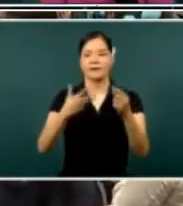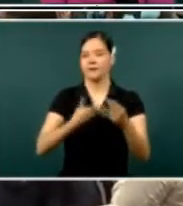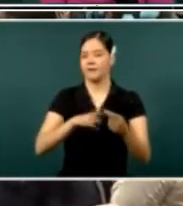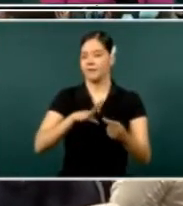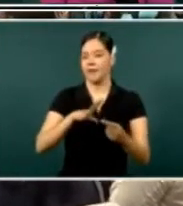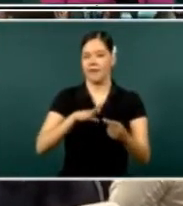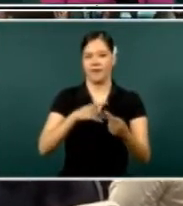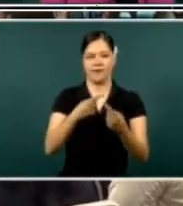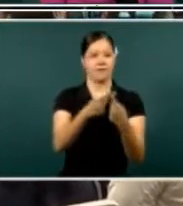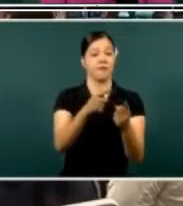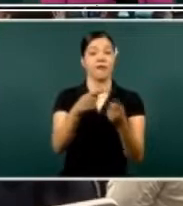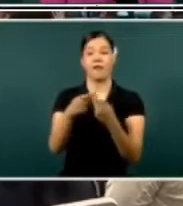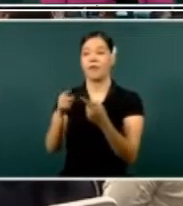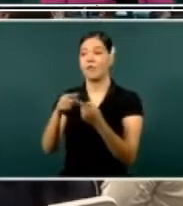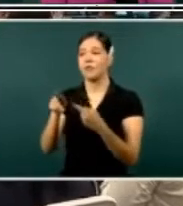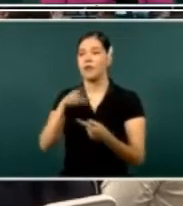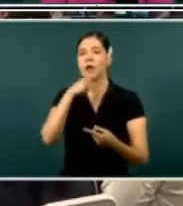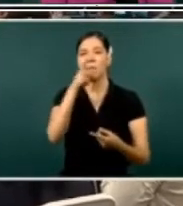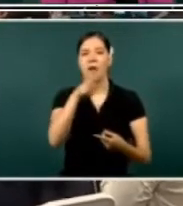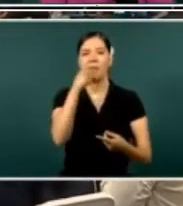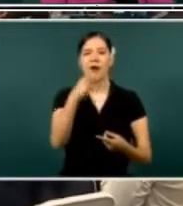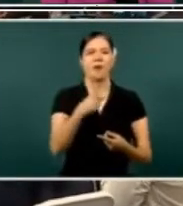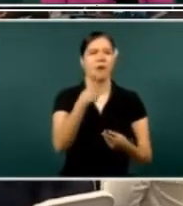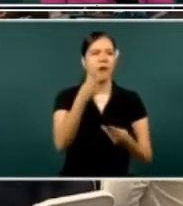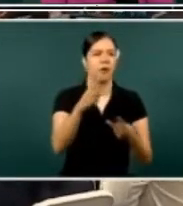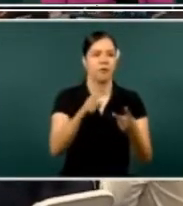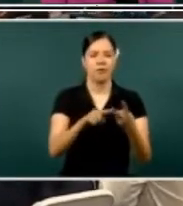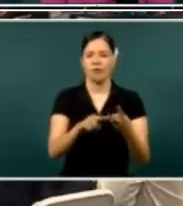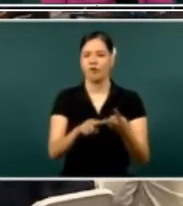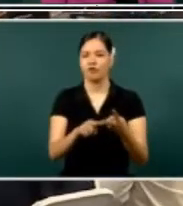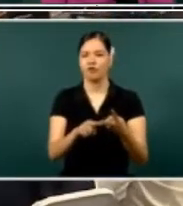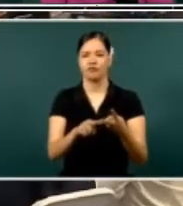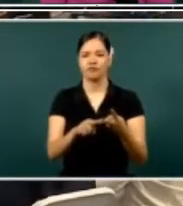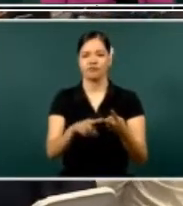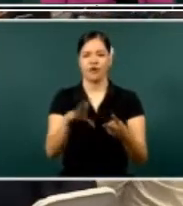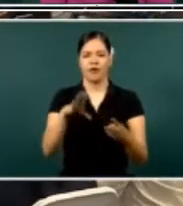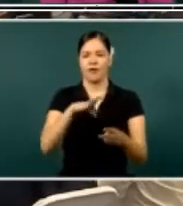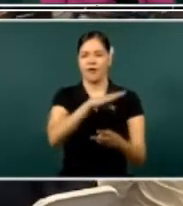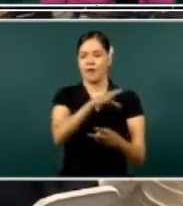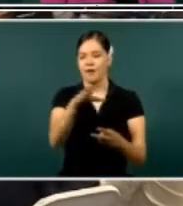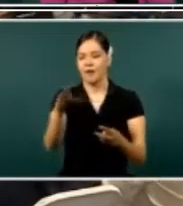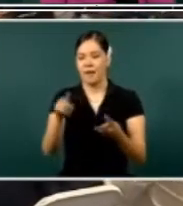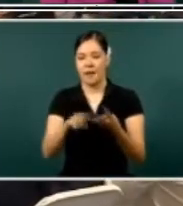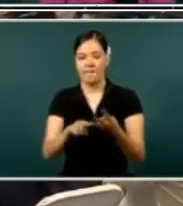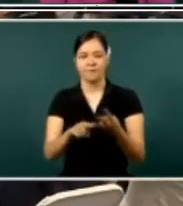great because of the cultures, the languages and the cultural, uh,